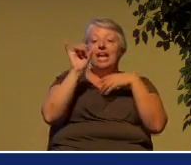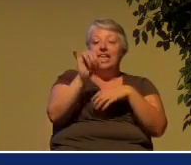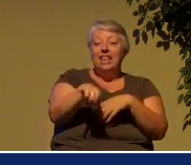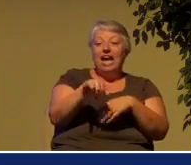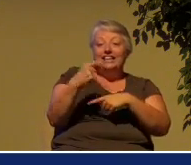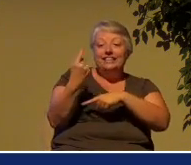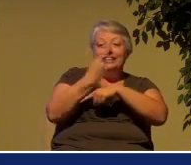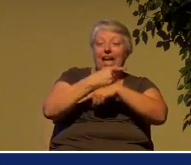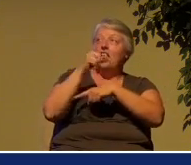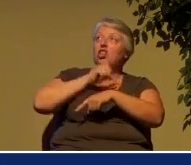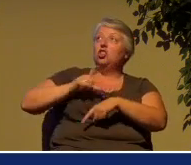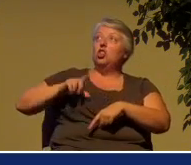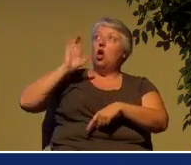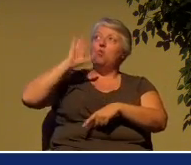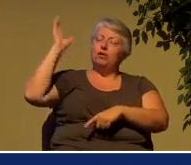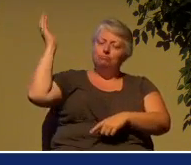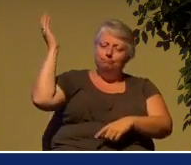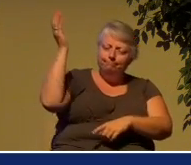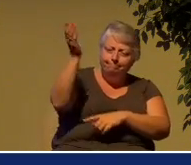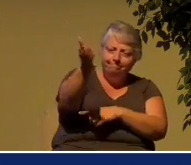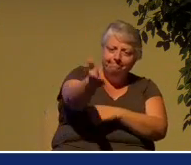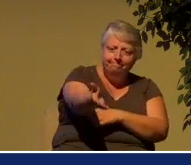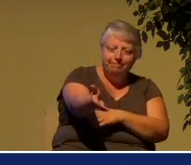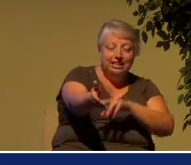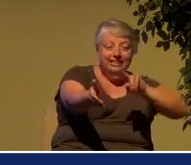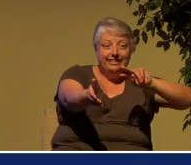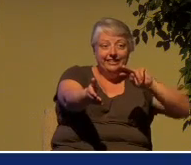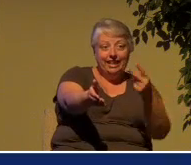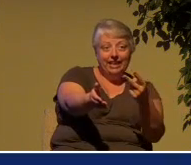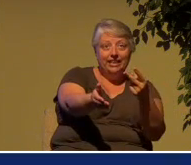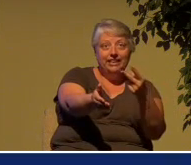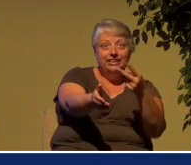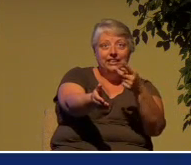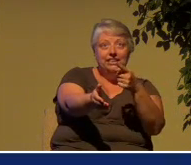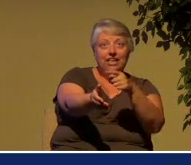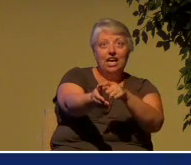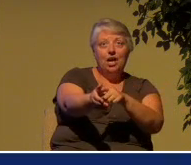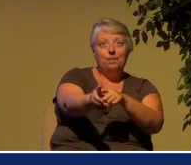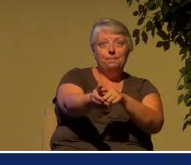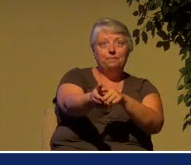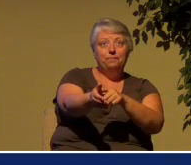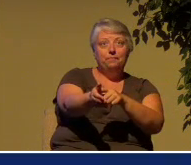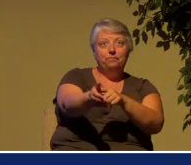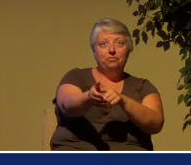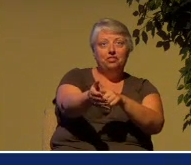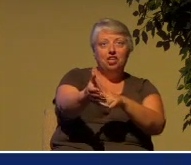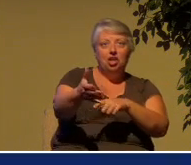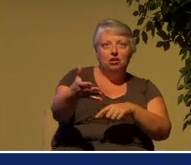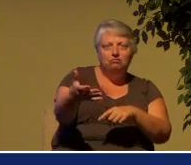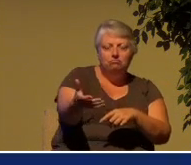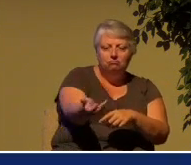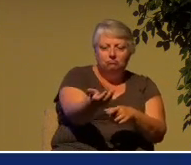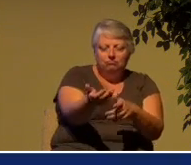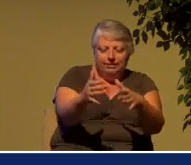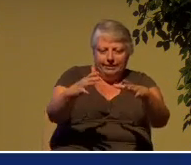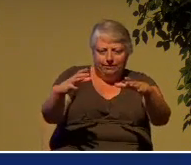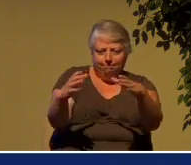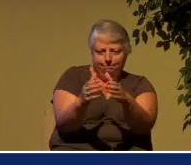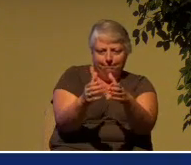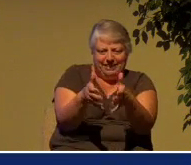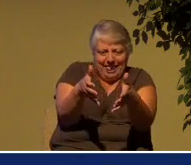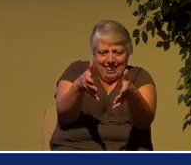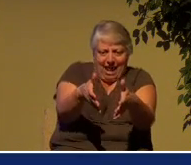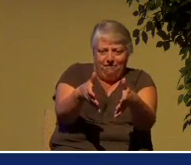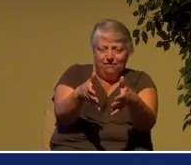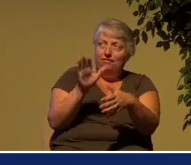the Lord will reach out his hand a second time to reclaim the remnant that is left of his people